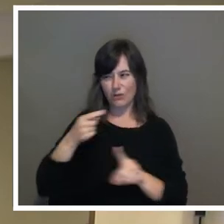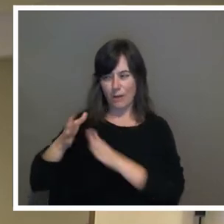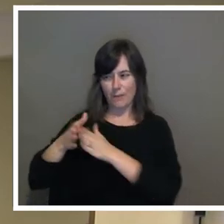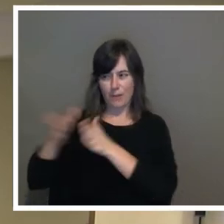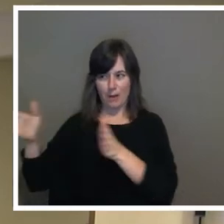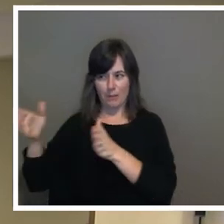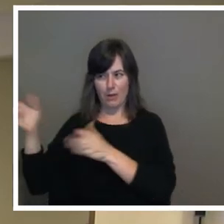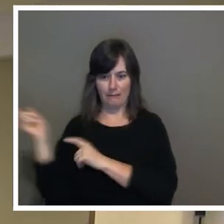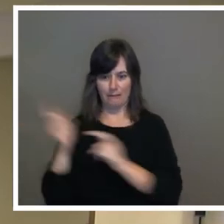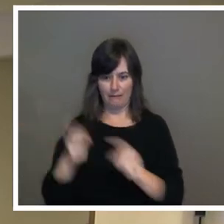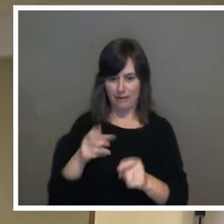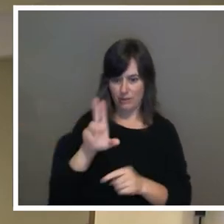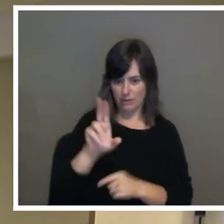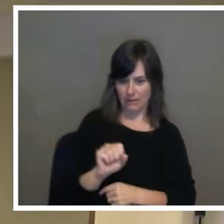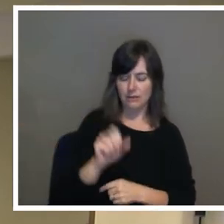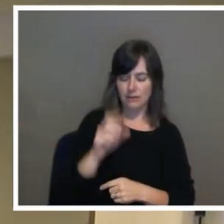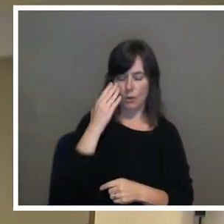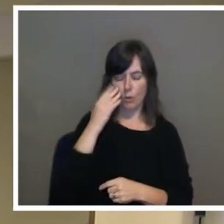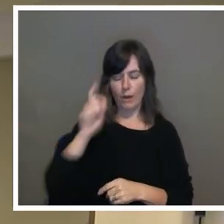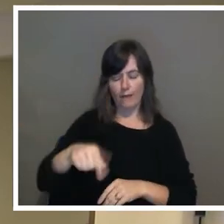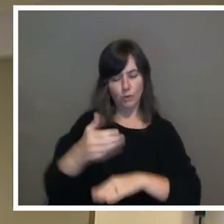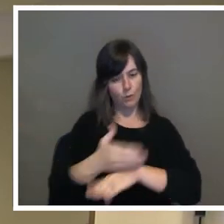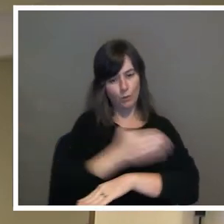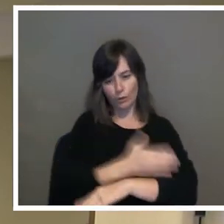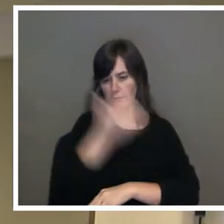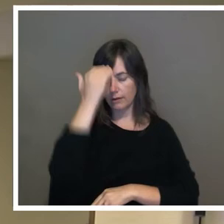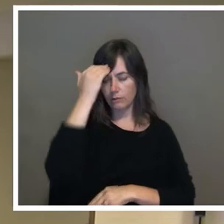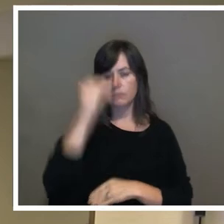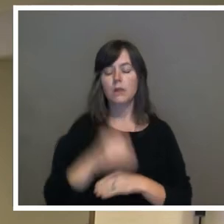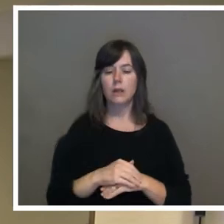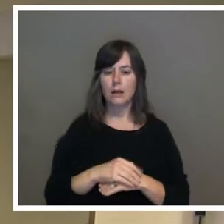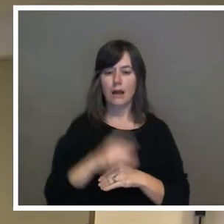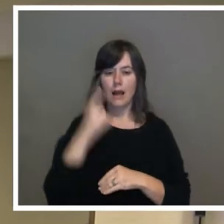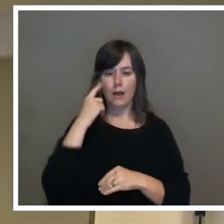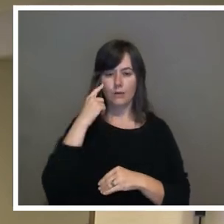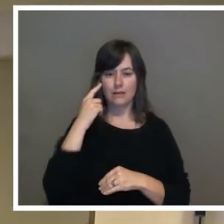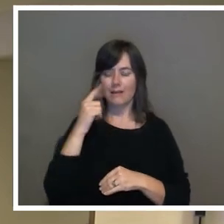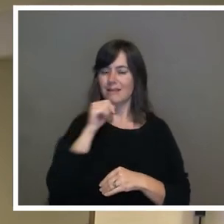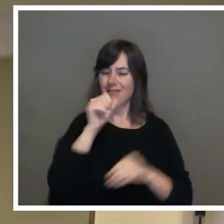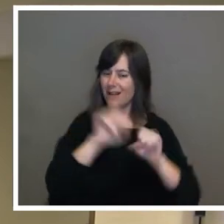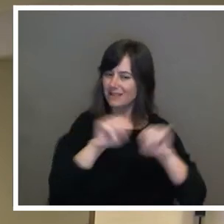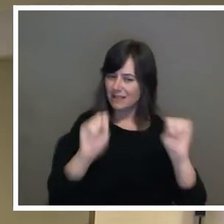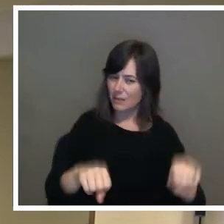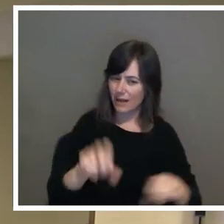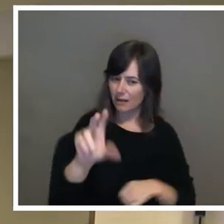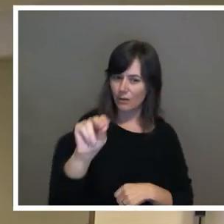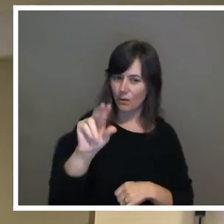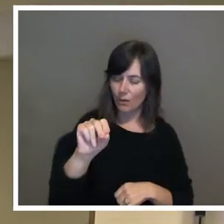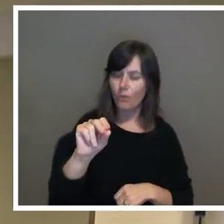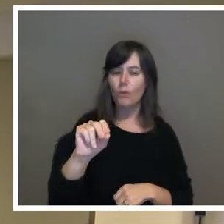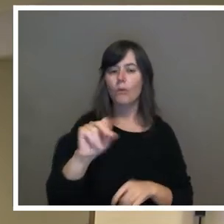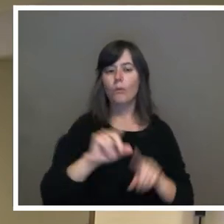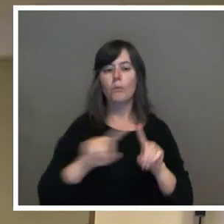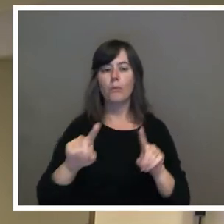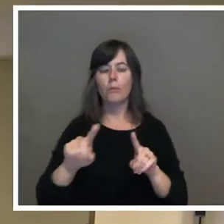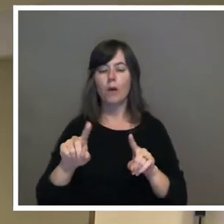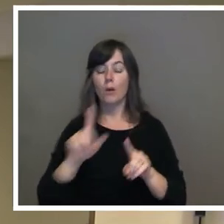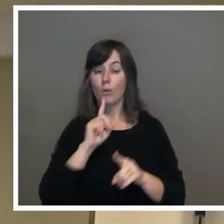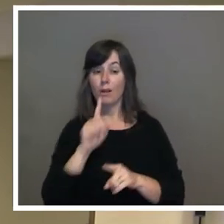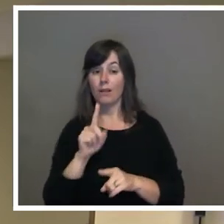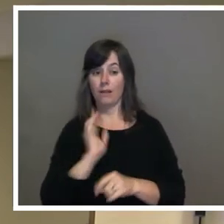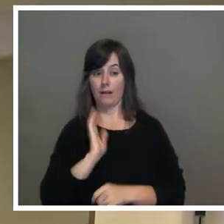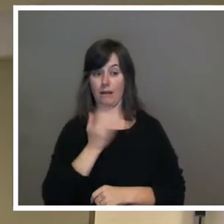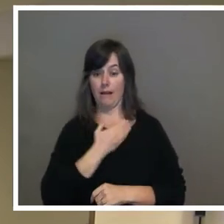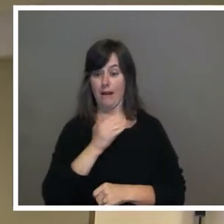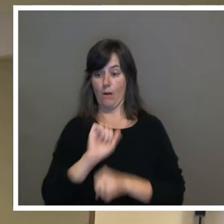better. You would characterize those is not systematic in nature. I think by and large, our employees